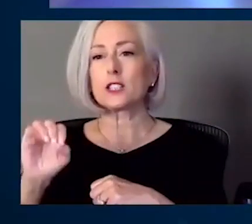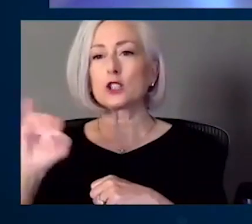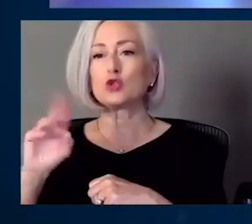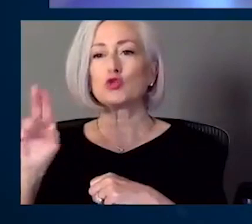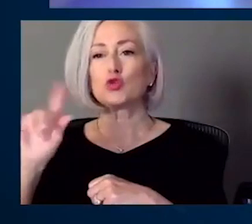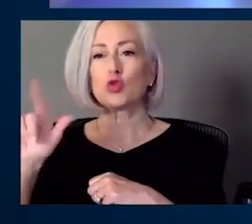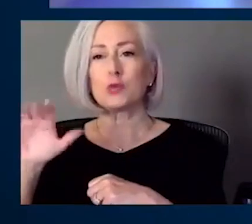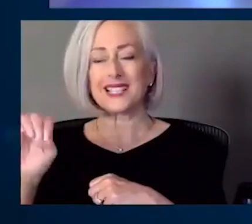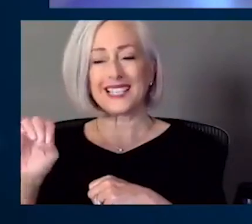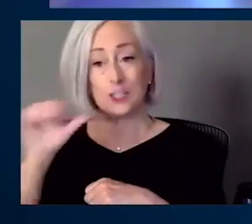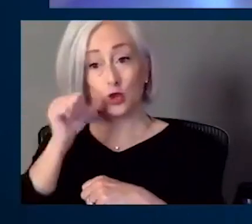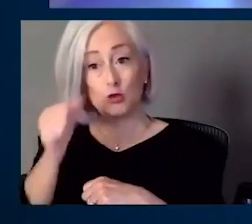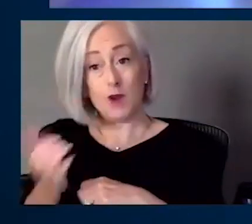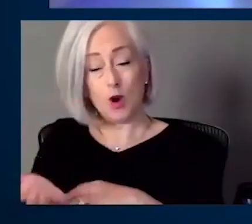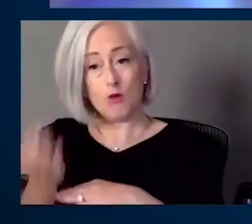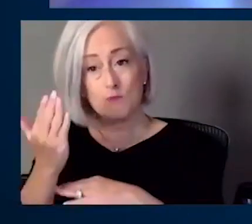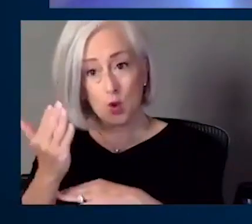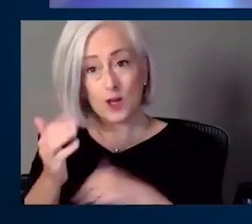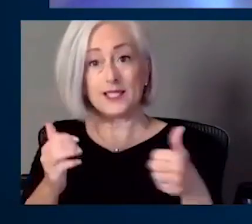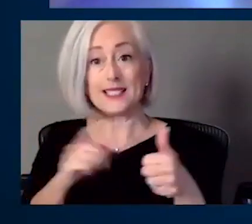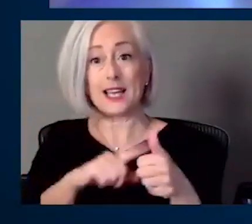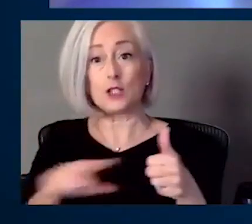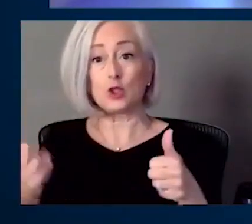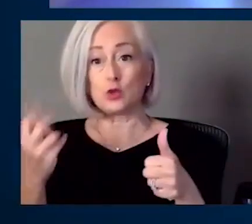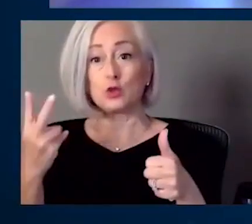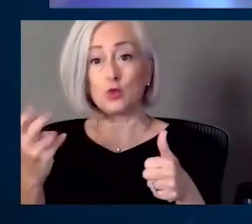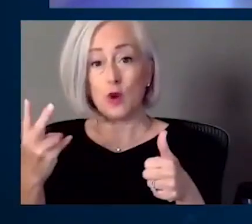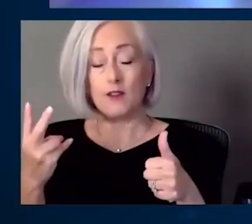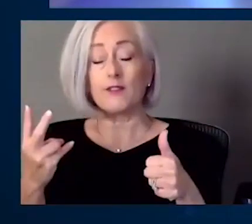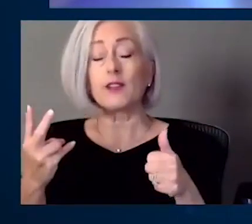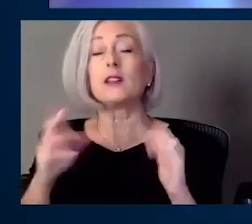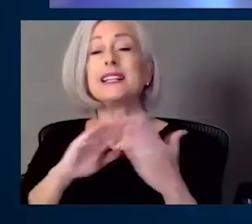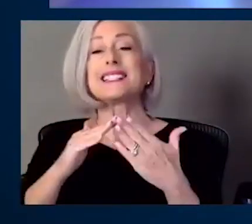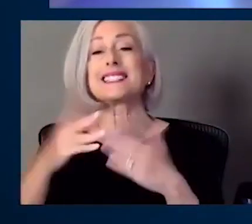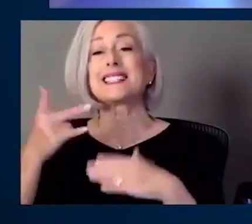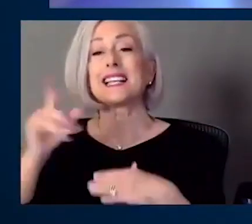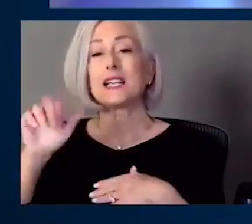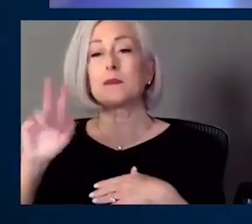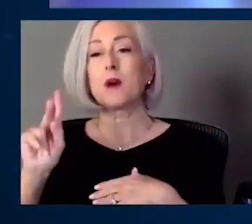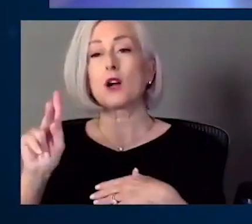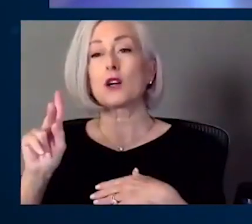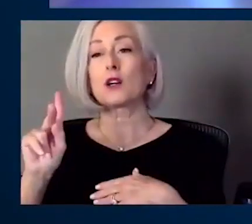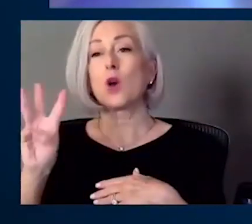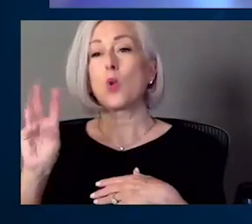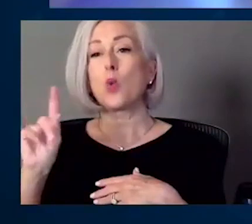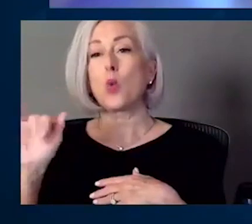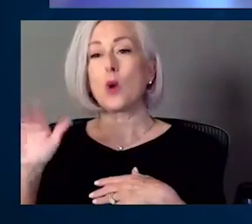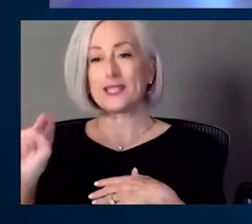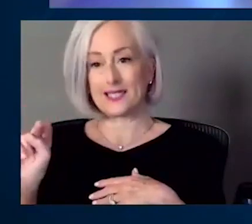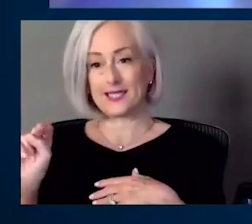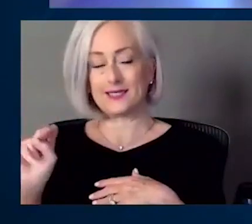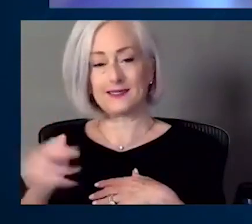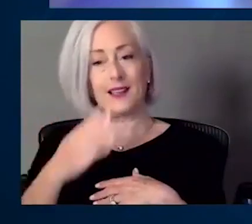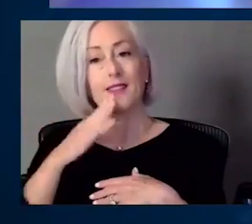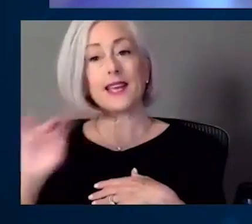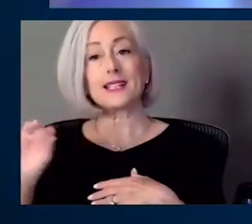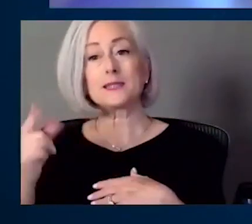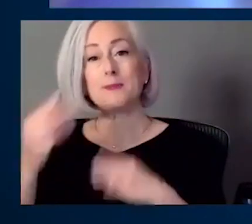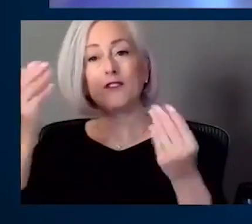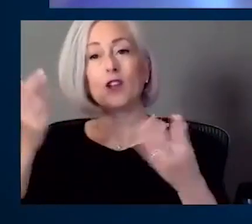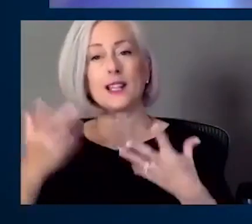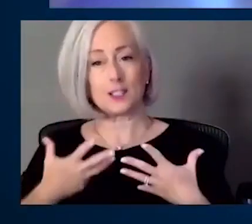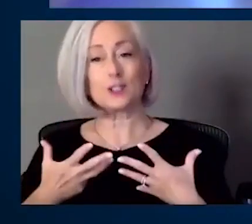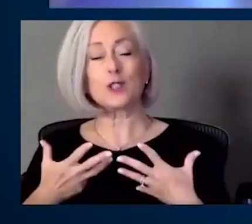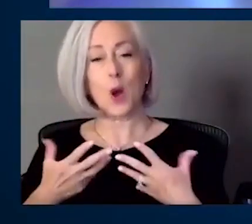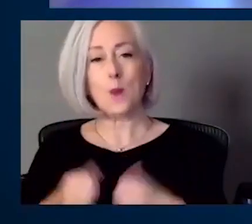10 to noon in the city park in Weston. So we have another one. Thank you, Peg, for, um, sharing that. And